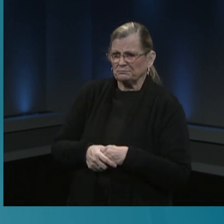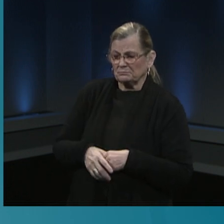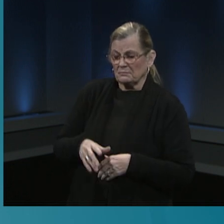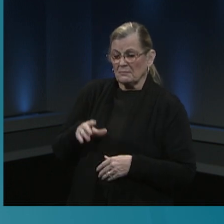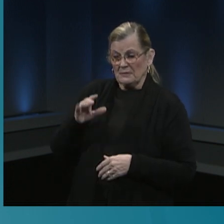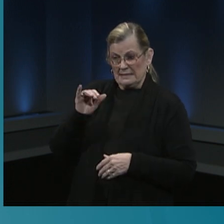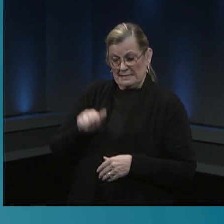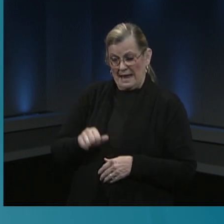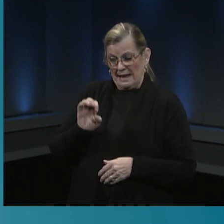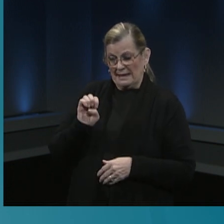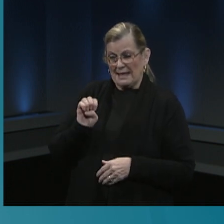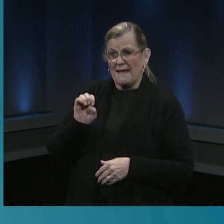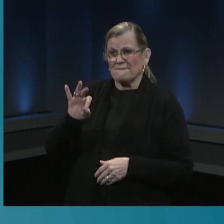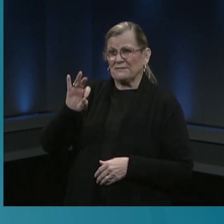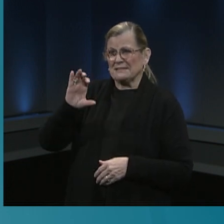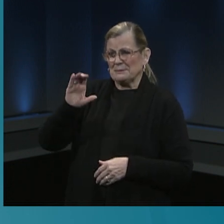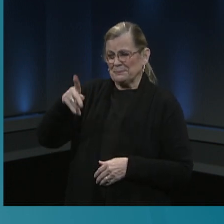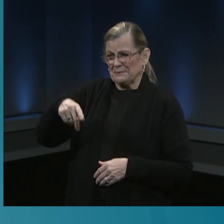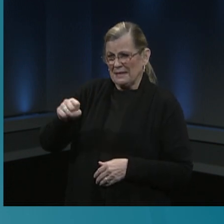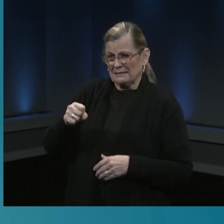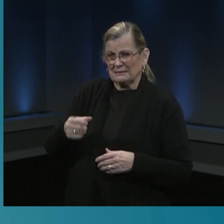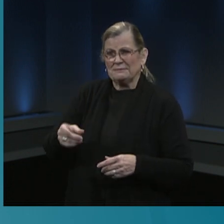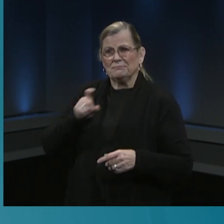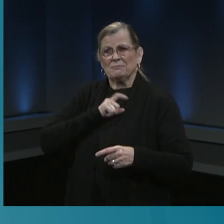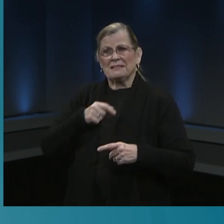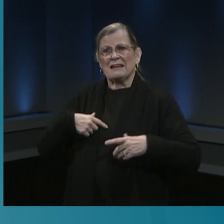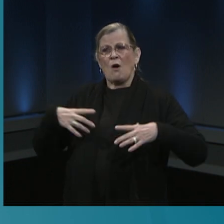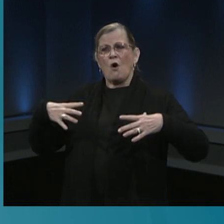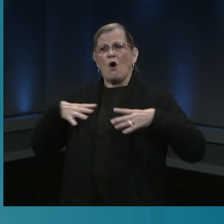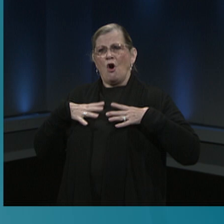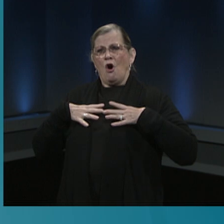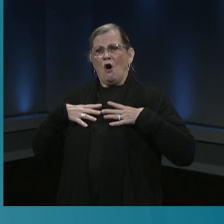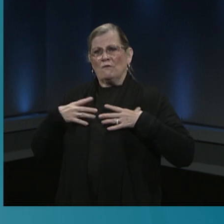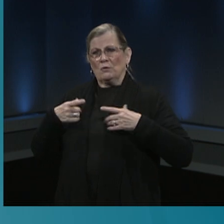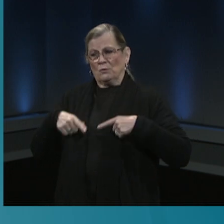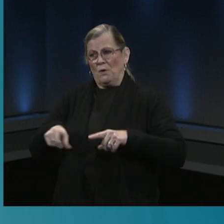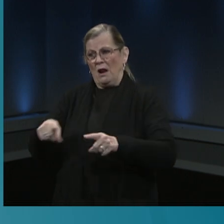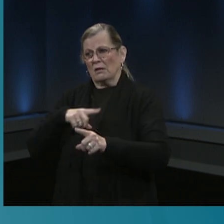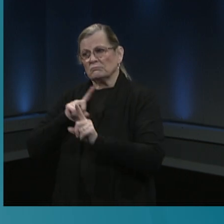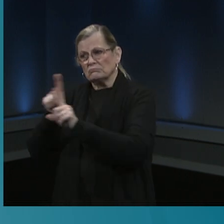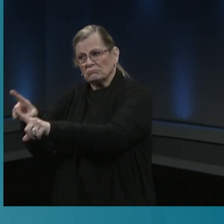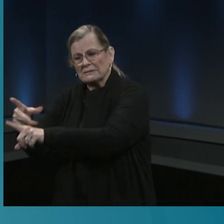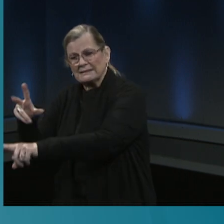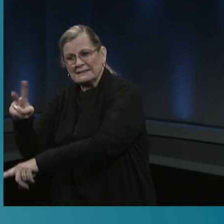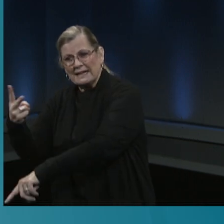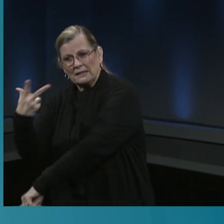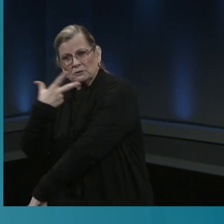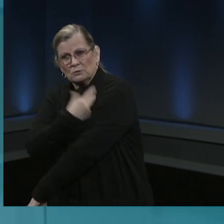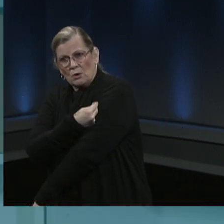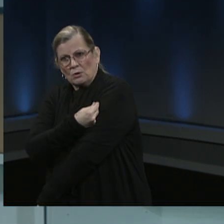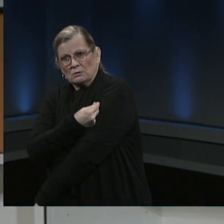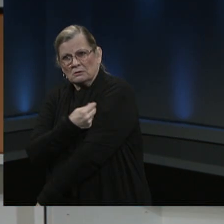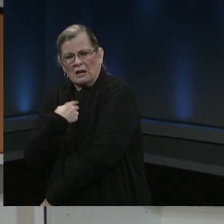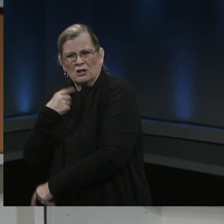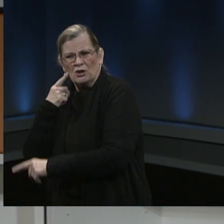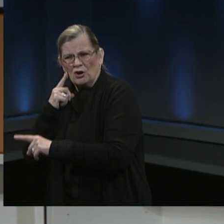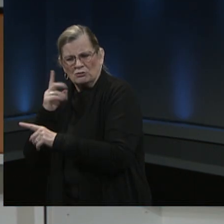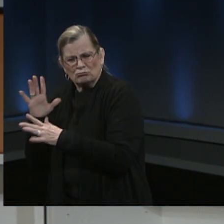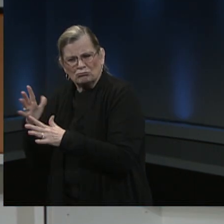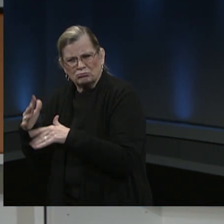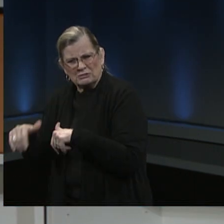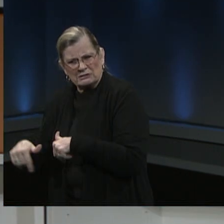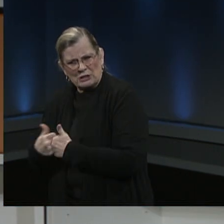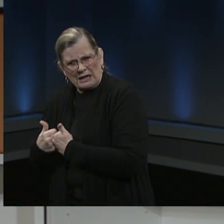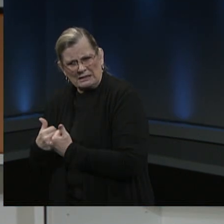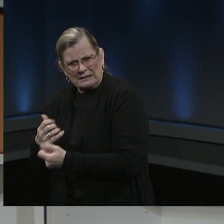I've heard it's difficult. Well, first, let me just share briefly on the day that you are